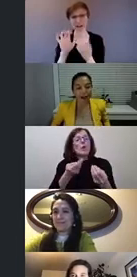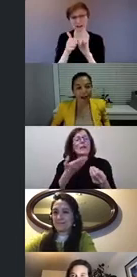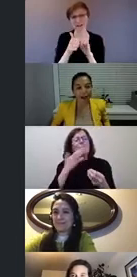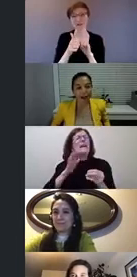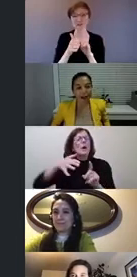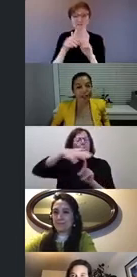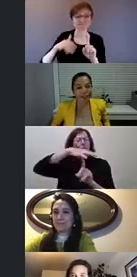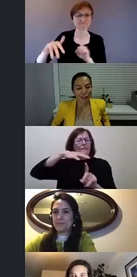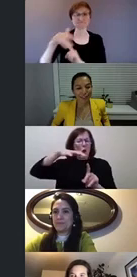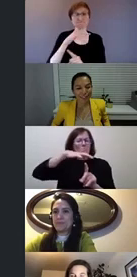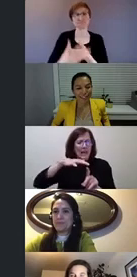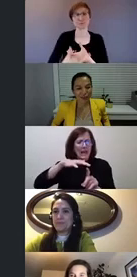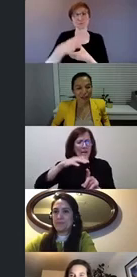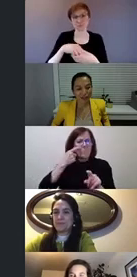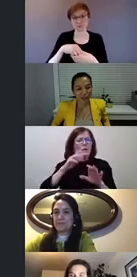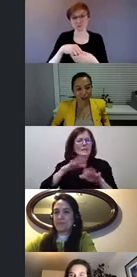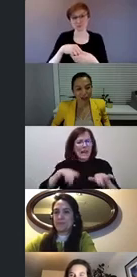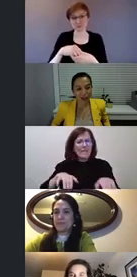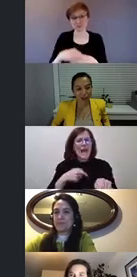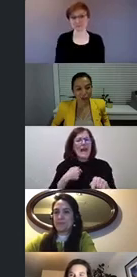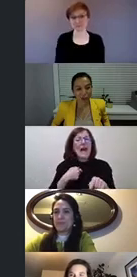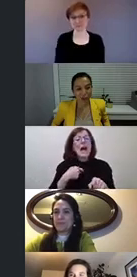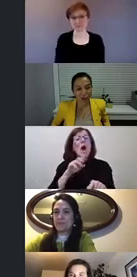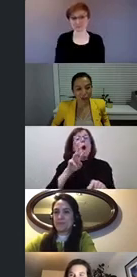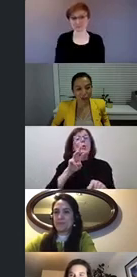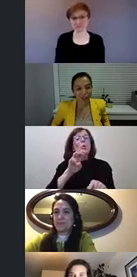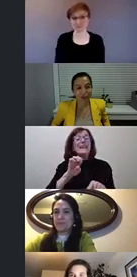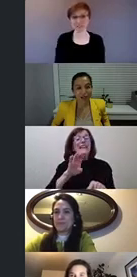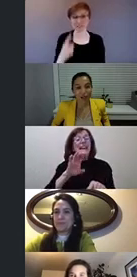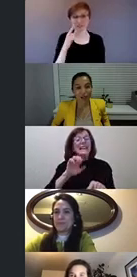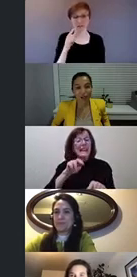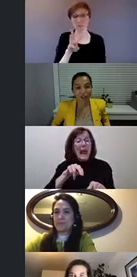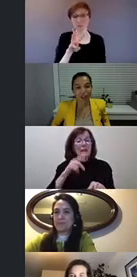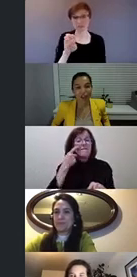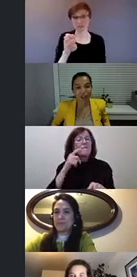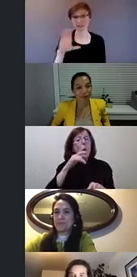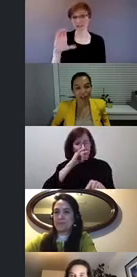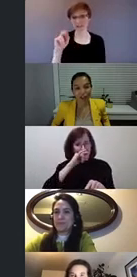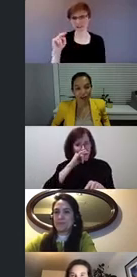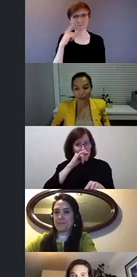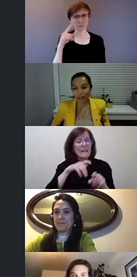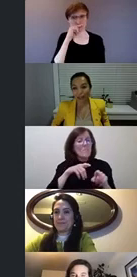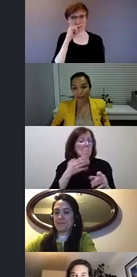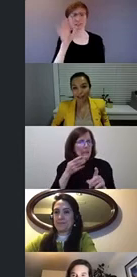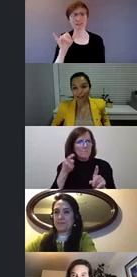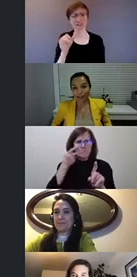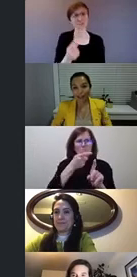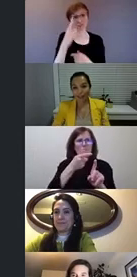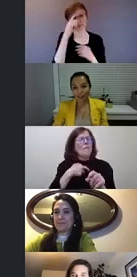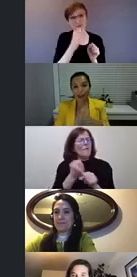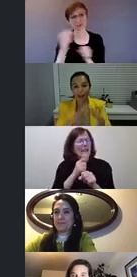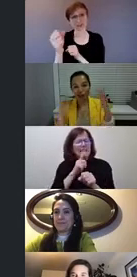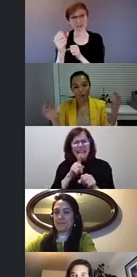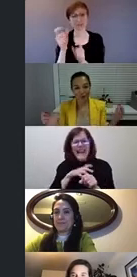I believe that the Weekend for Kids is one of the strategies working towards this direction, right, to make sure that children are included in